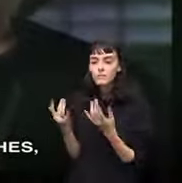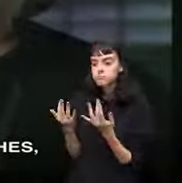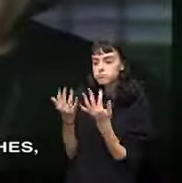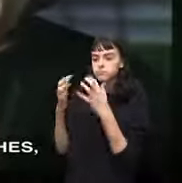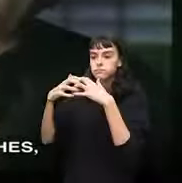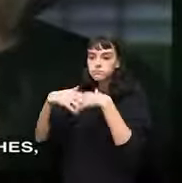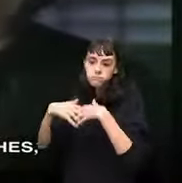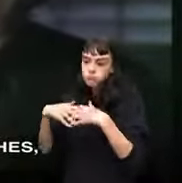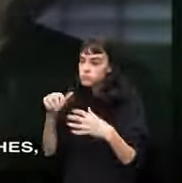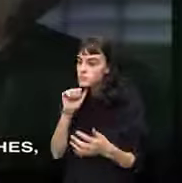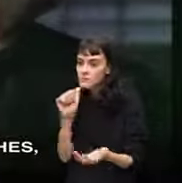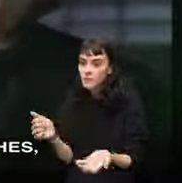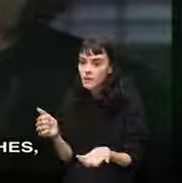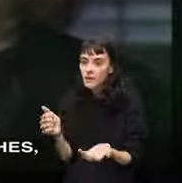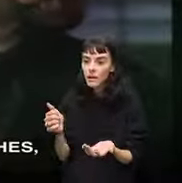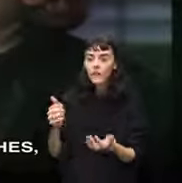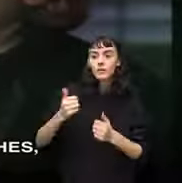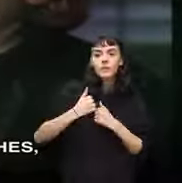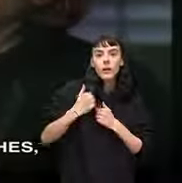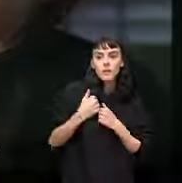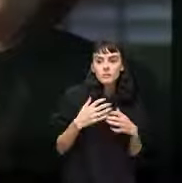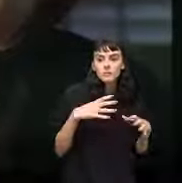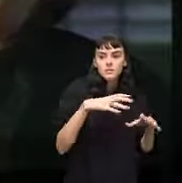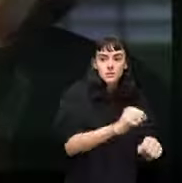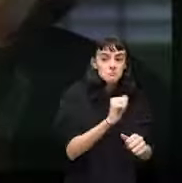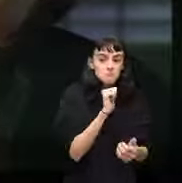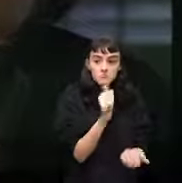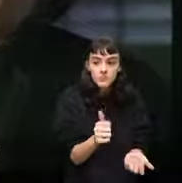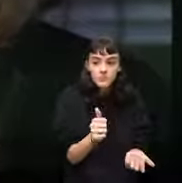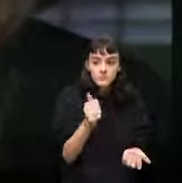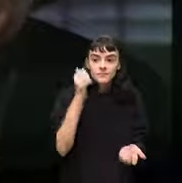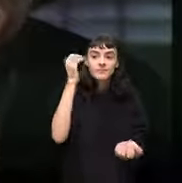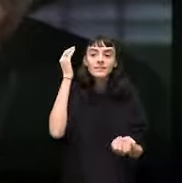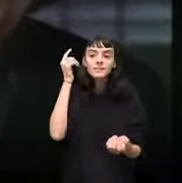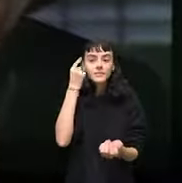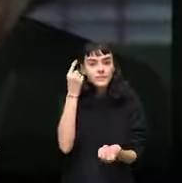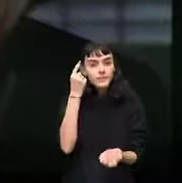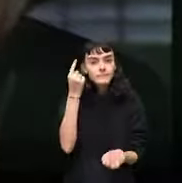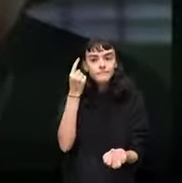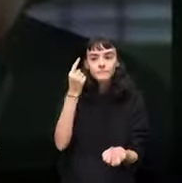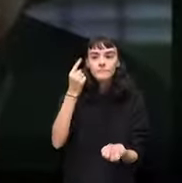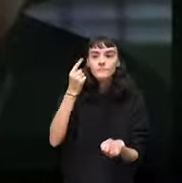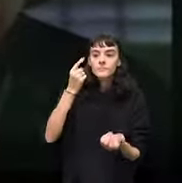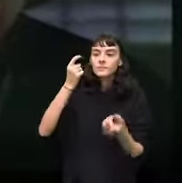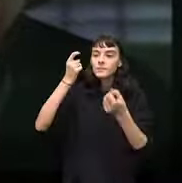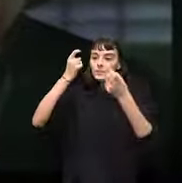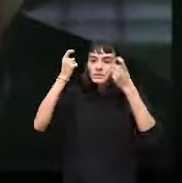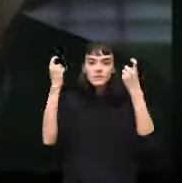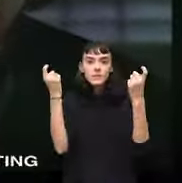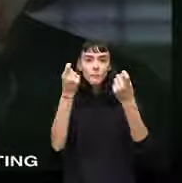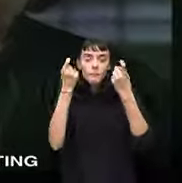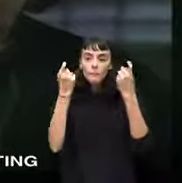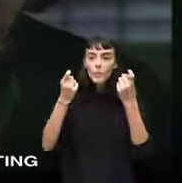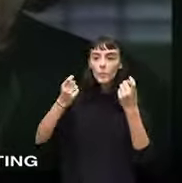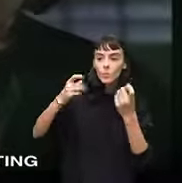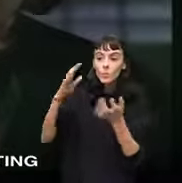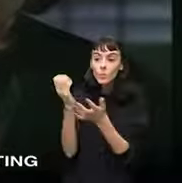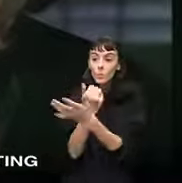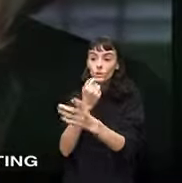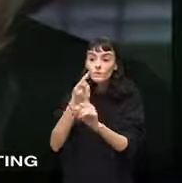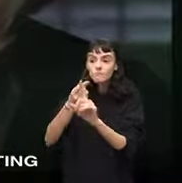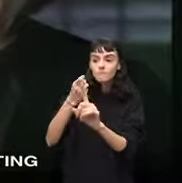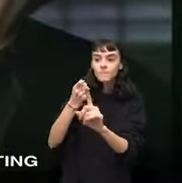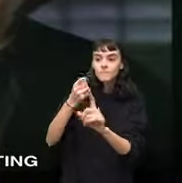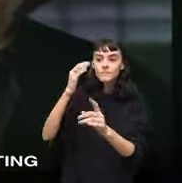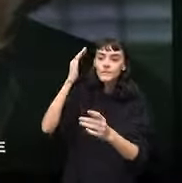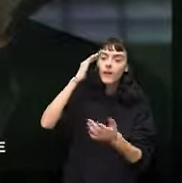was reduced to ashes, no army conquered, no news of thousands slaughtered. Think of